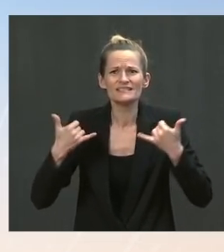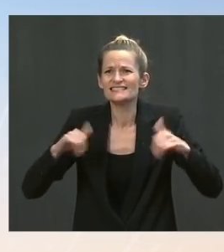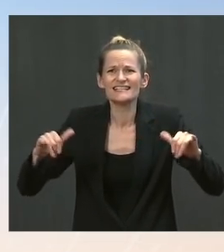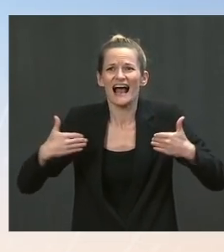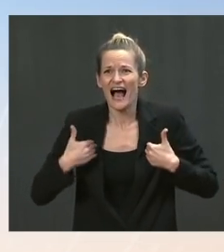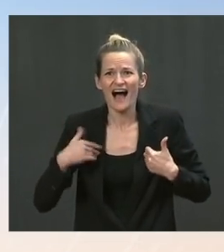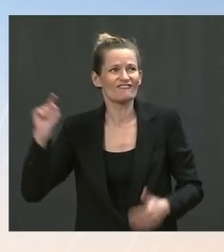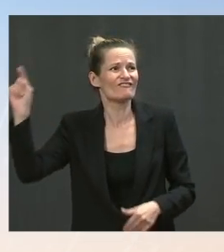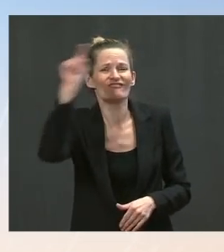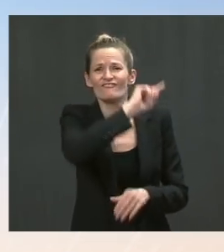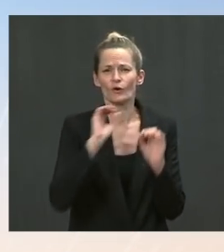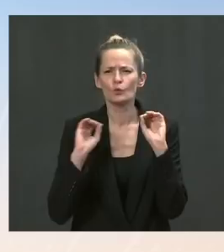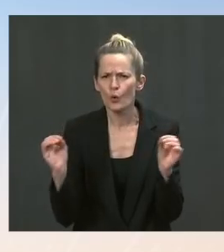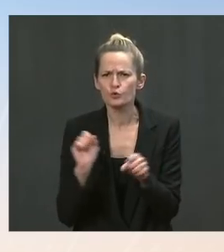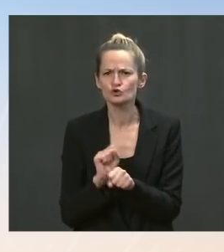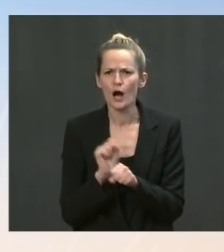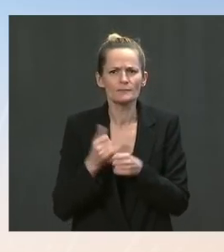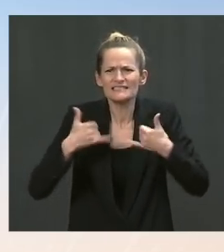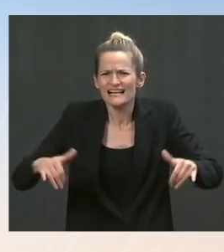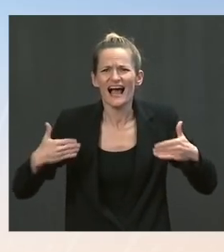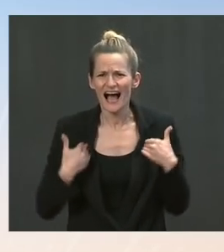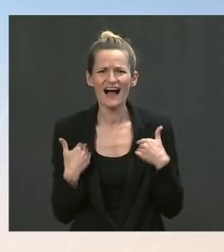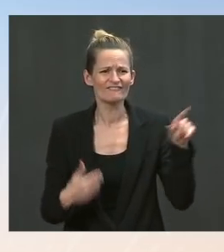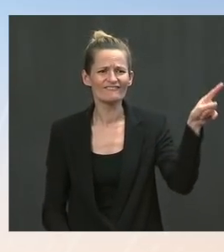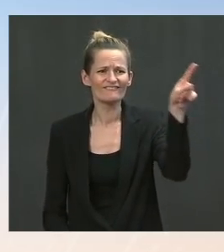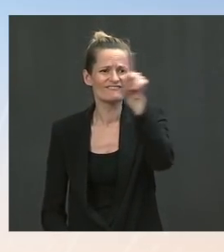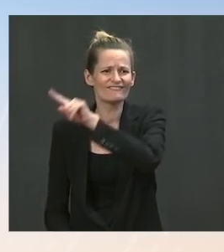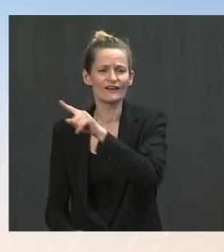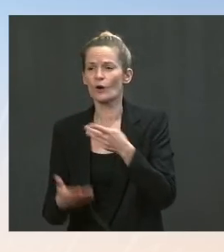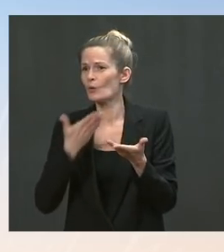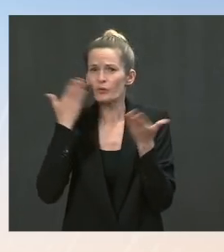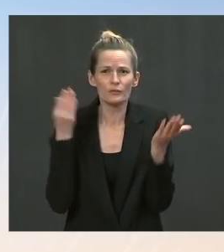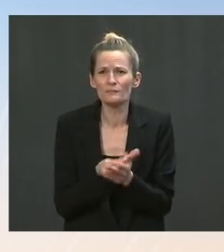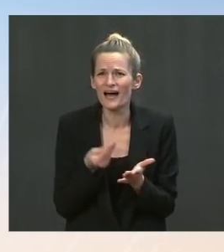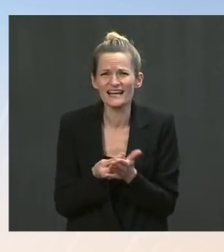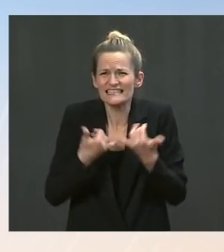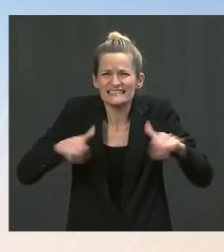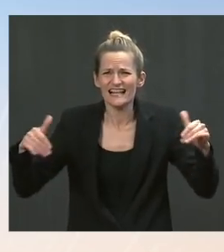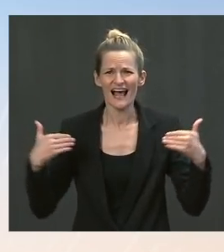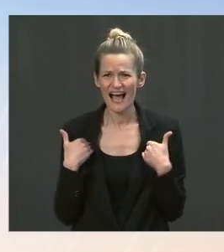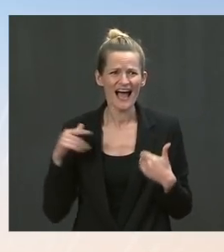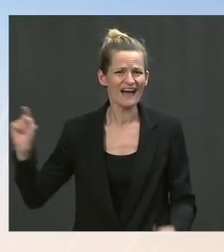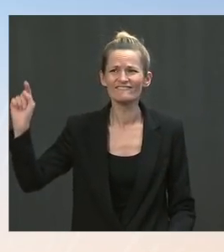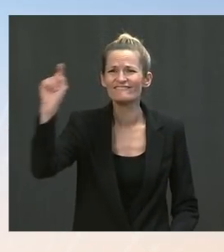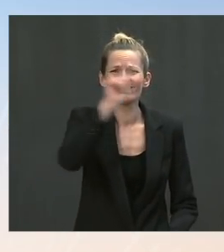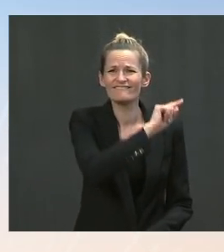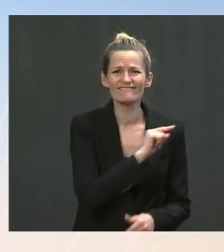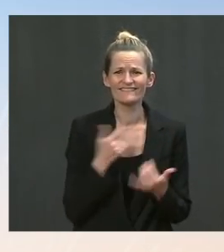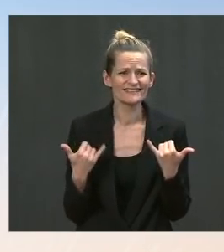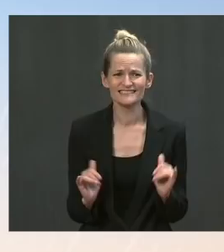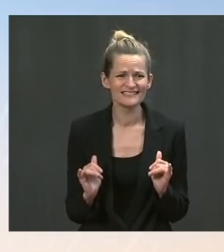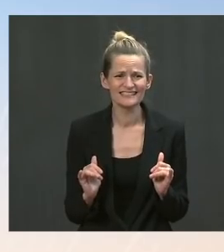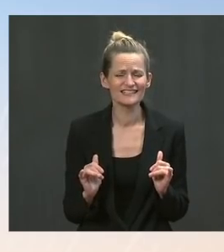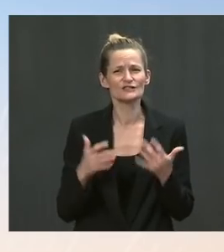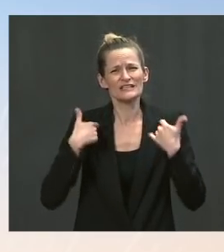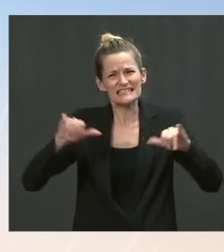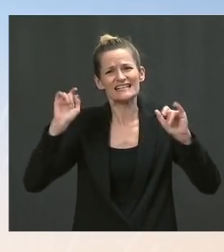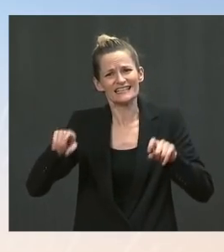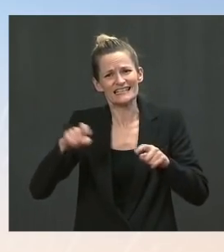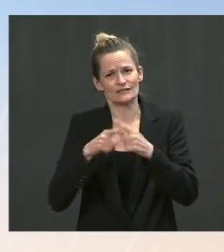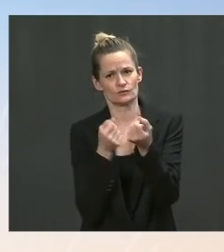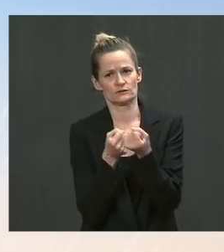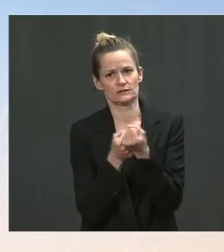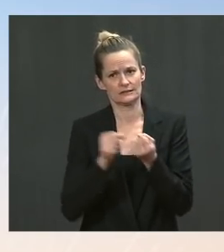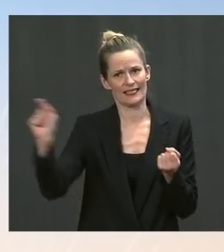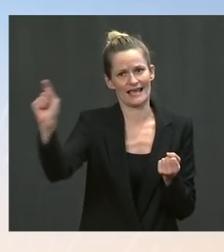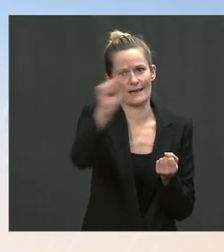reasons why we designed the American Rescue Plan to have a long-term, spread-out impact, whether it's the child tax credit or benefits